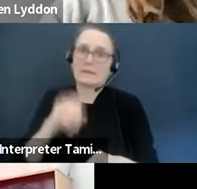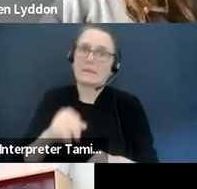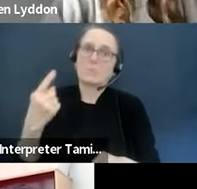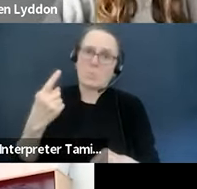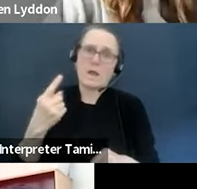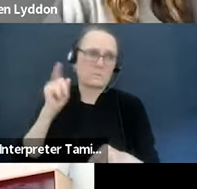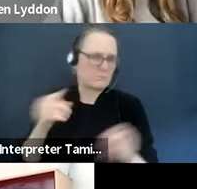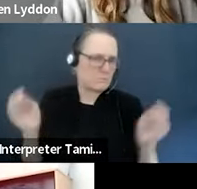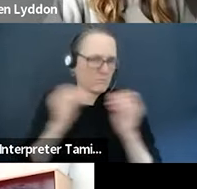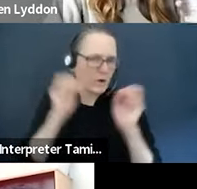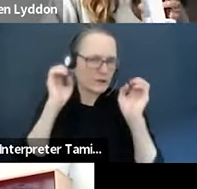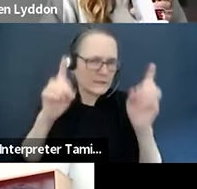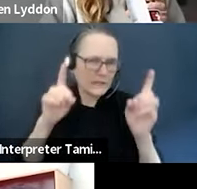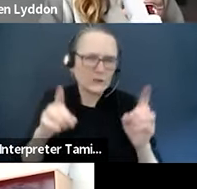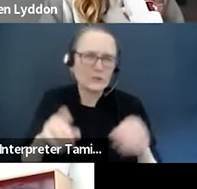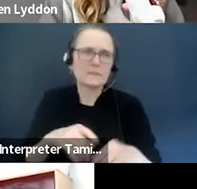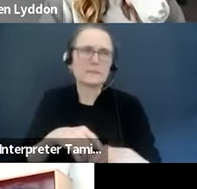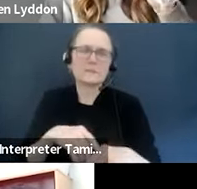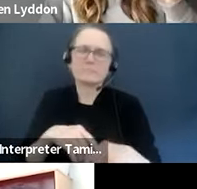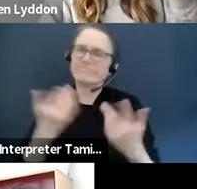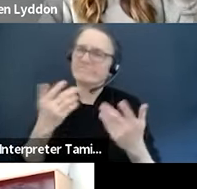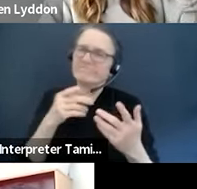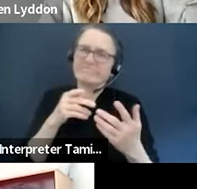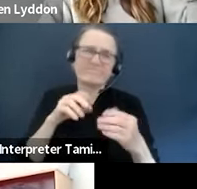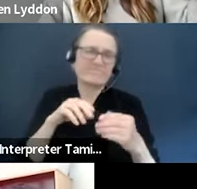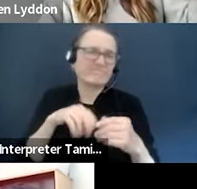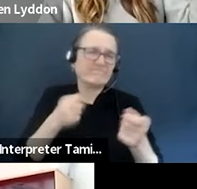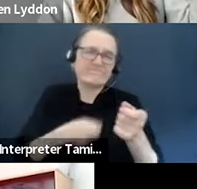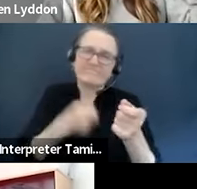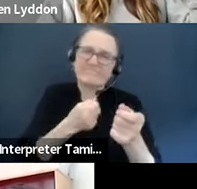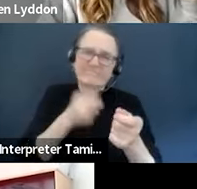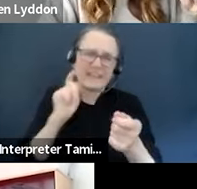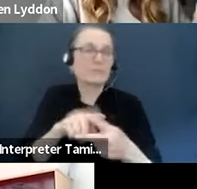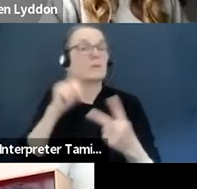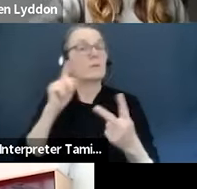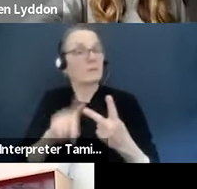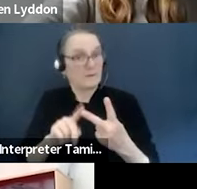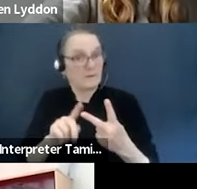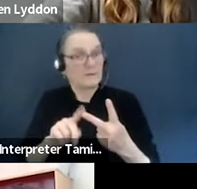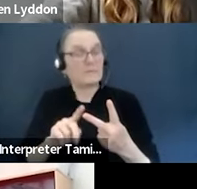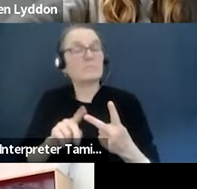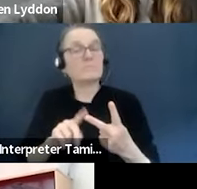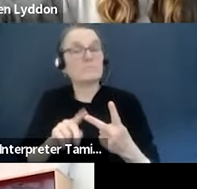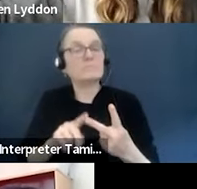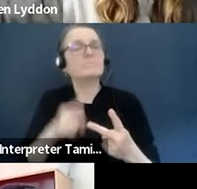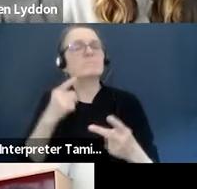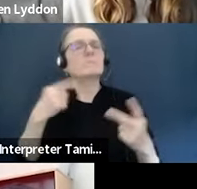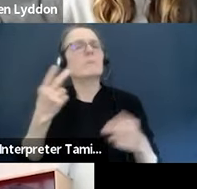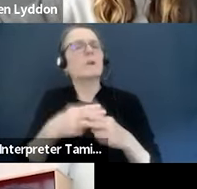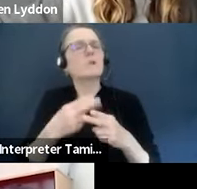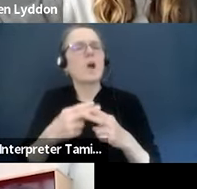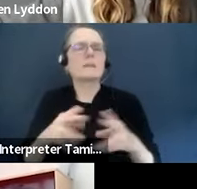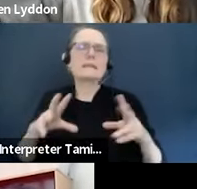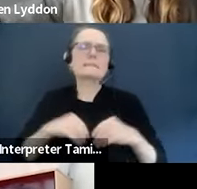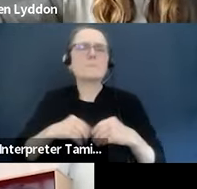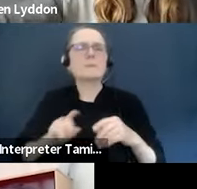maybe I'll get some flack for this, but there is this accepted upward failure for white organizations and institutions and this demonization